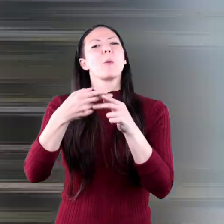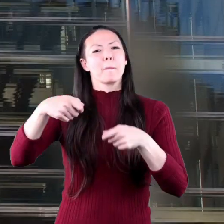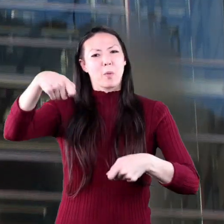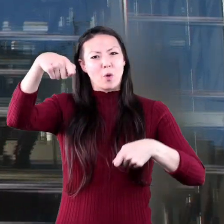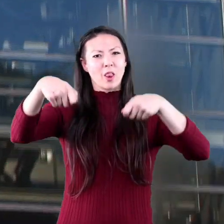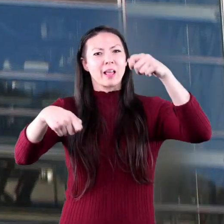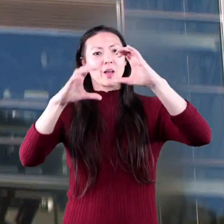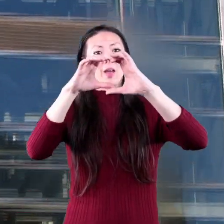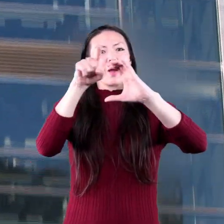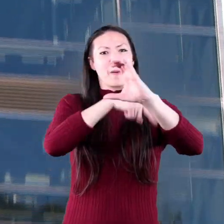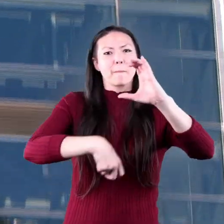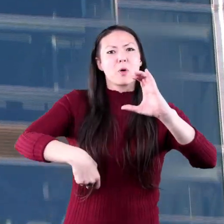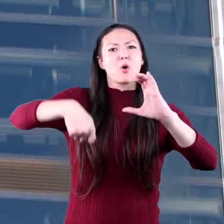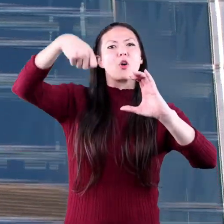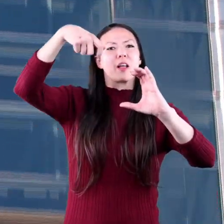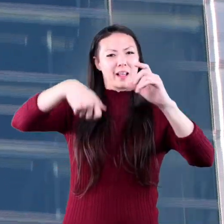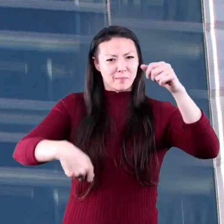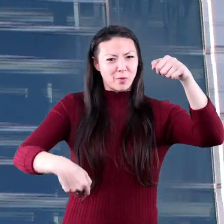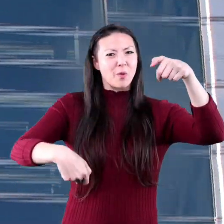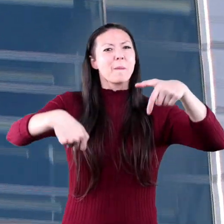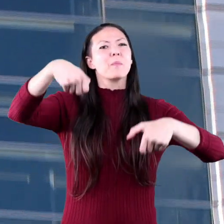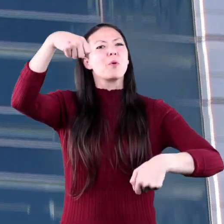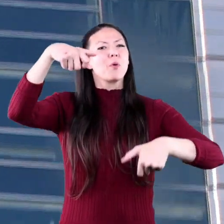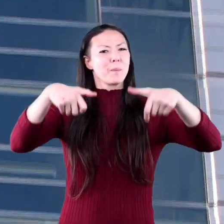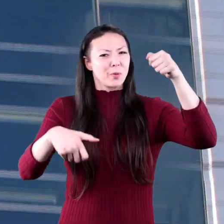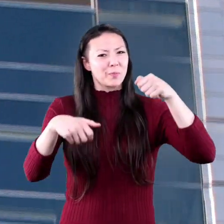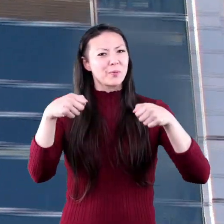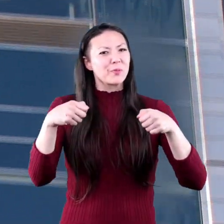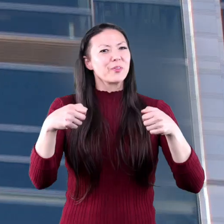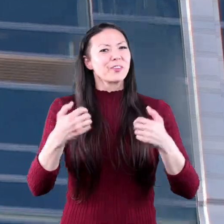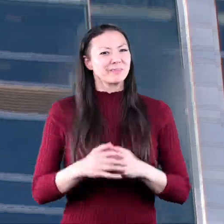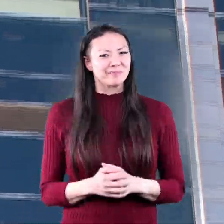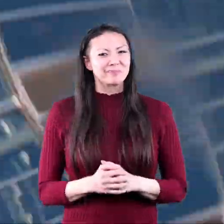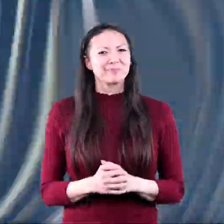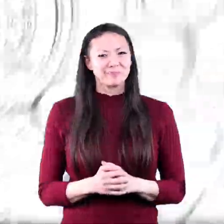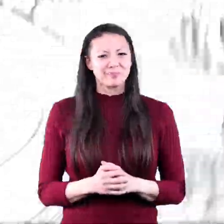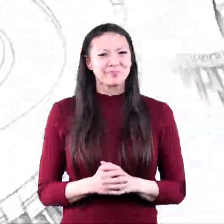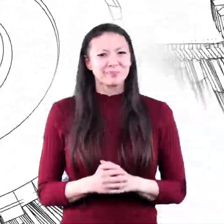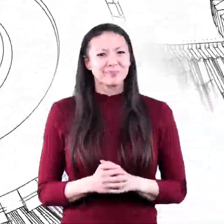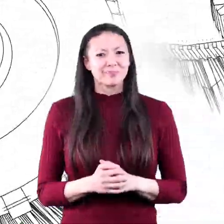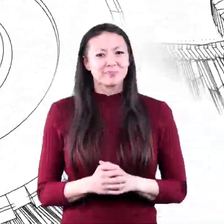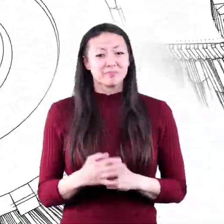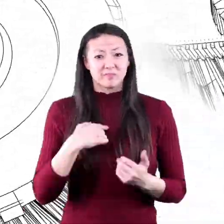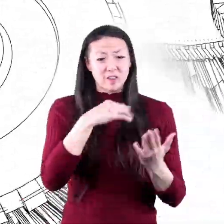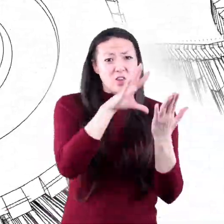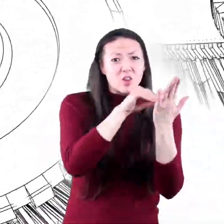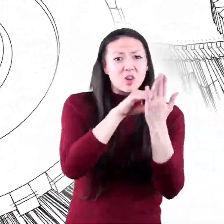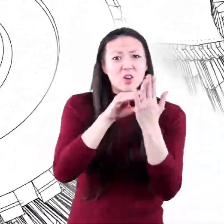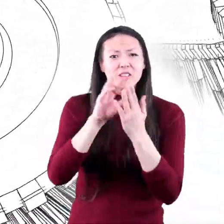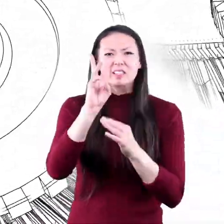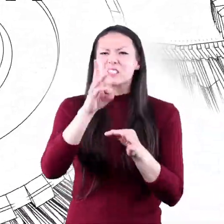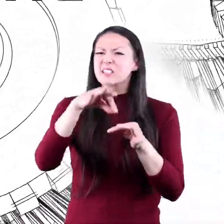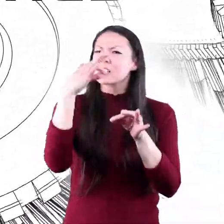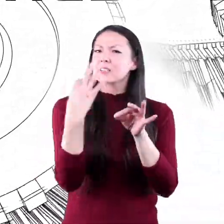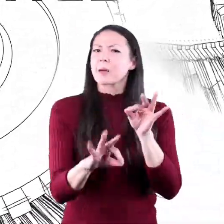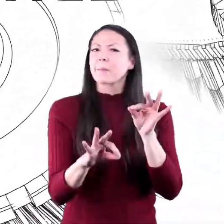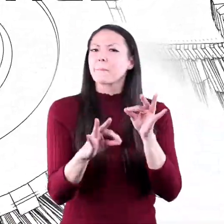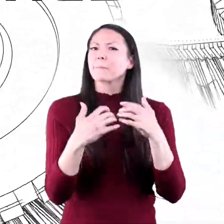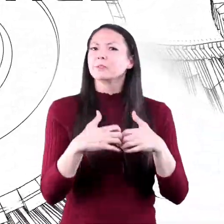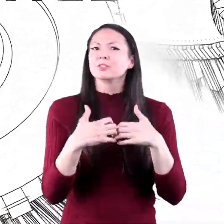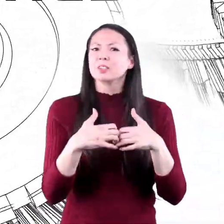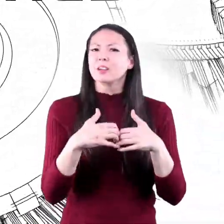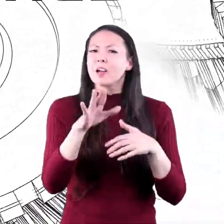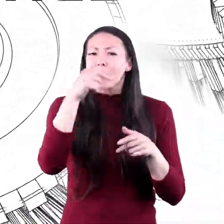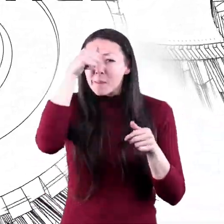And who loves elevator rides? I do. We just learned about the six simple machines.